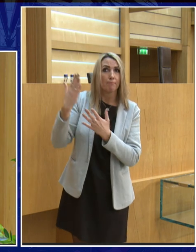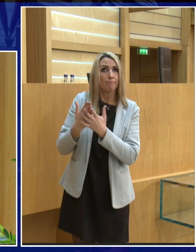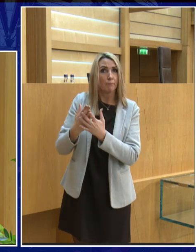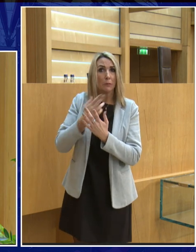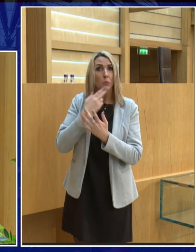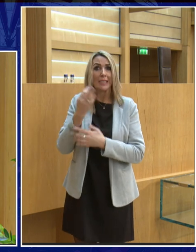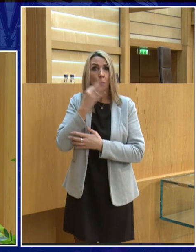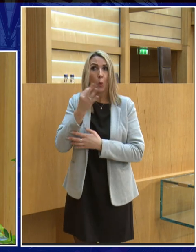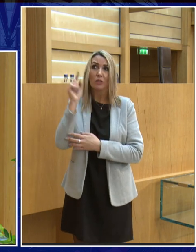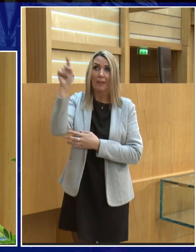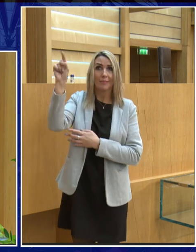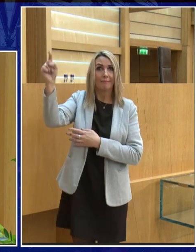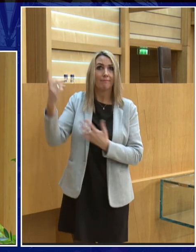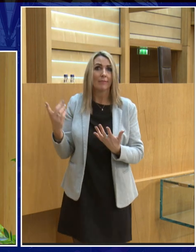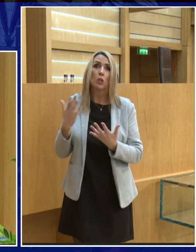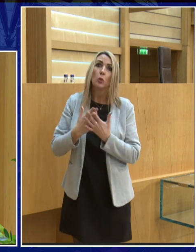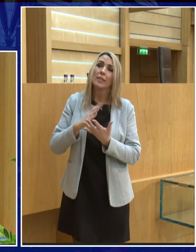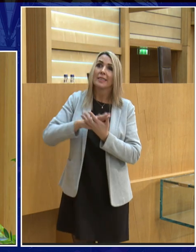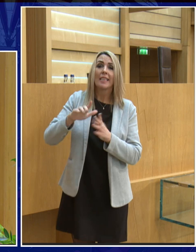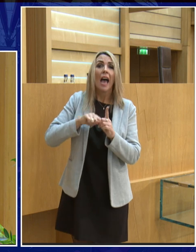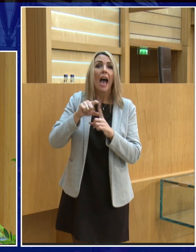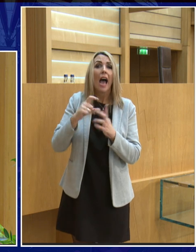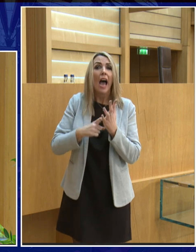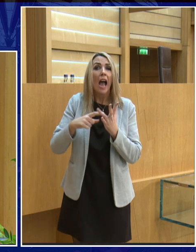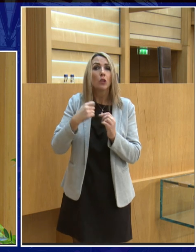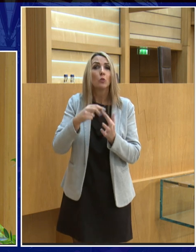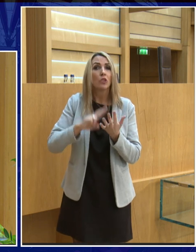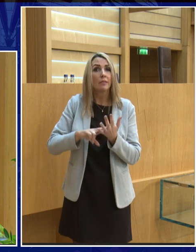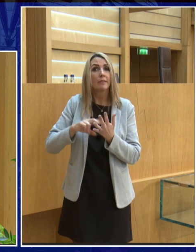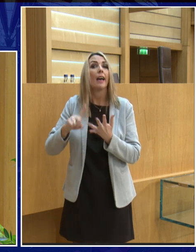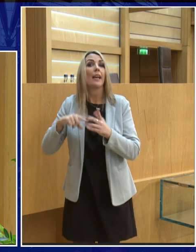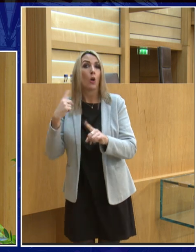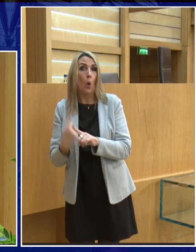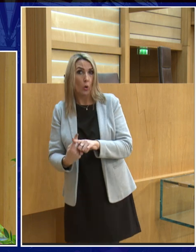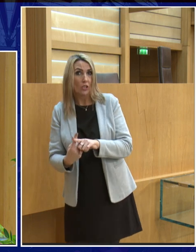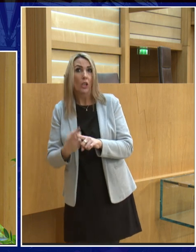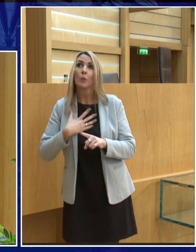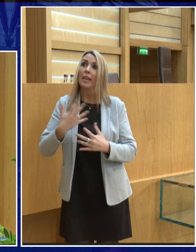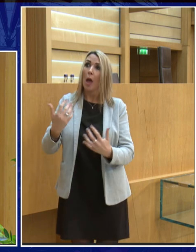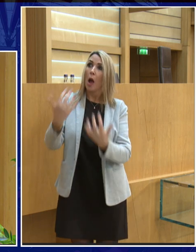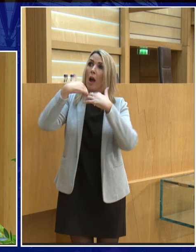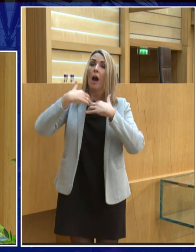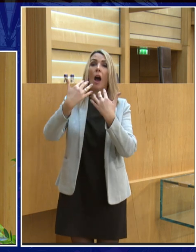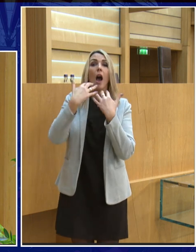things we'll need because water is made up of hydrogen and oxygen hydrogen is rocket fuel but oxygen is what we need to breathe and so to have a self